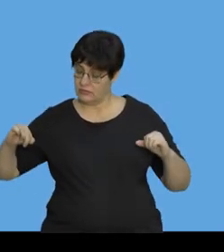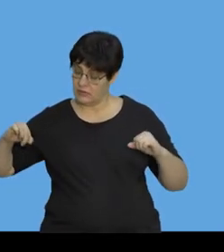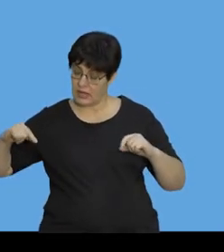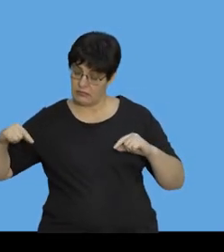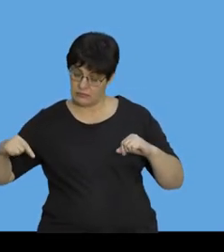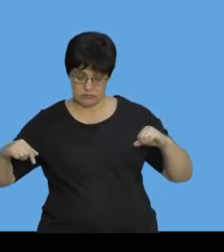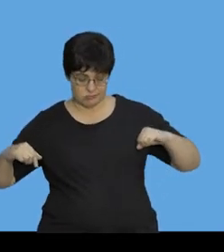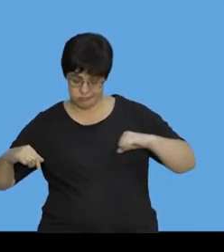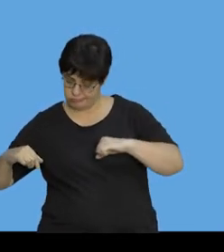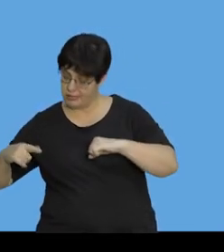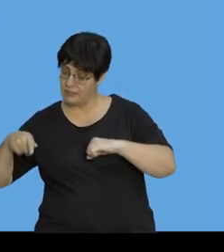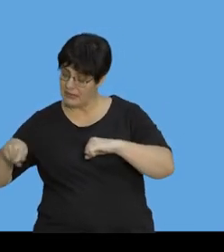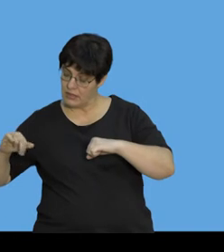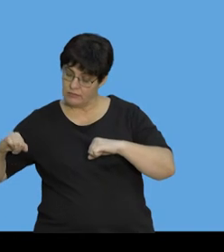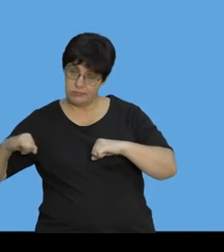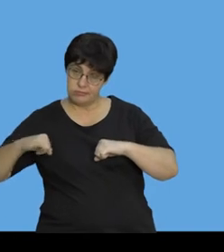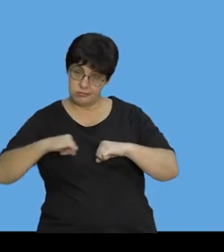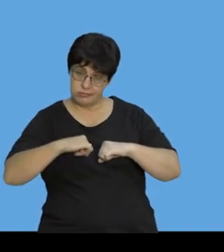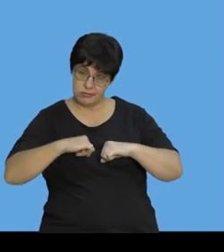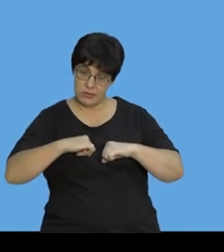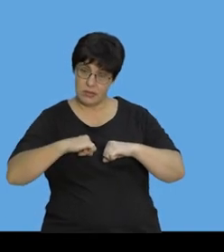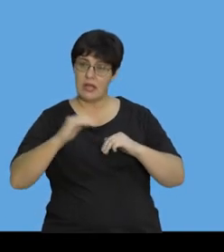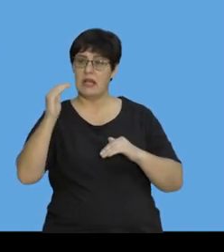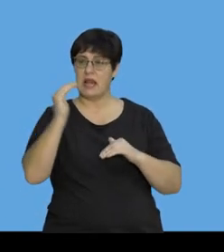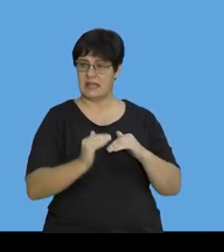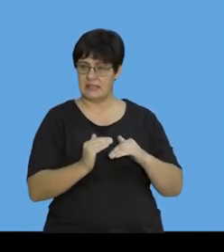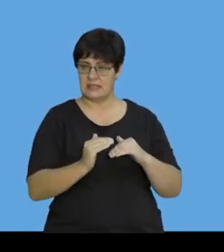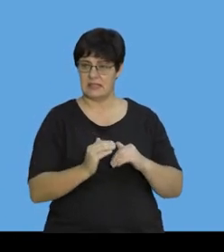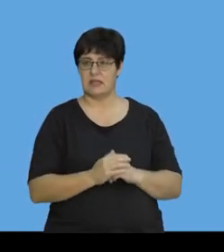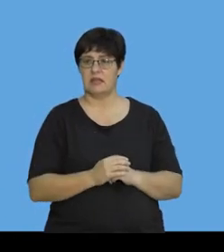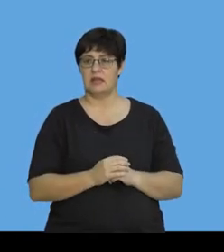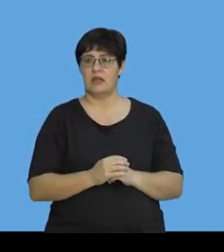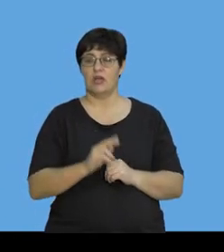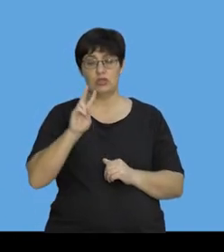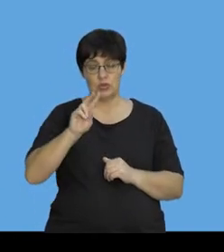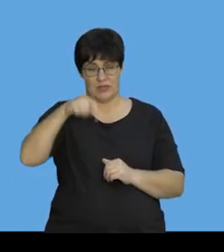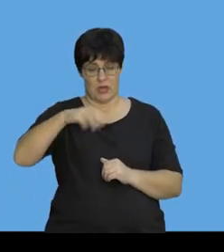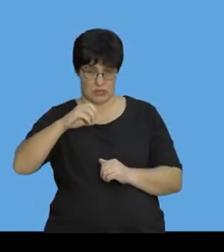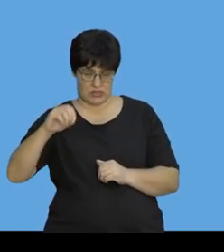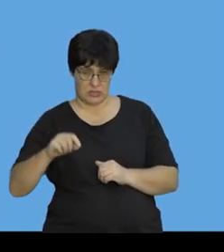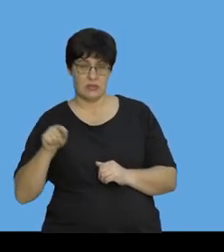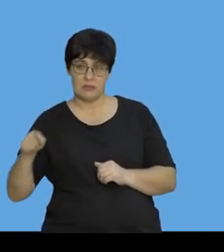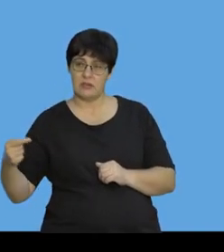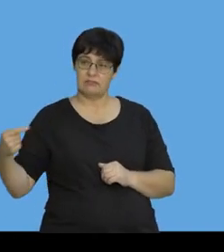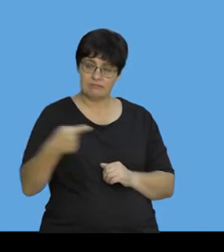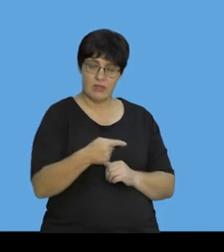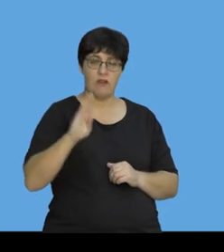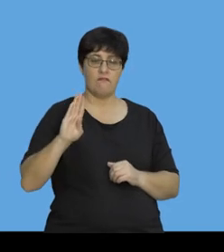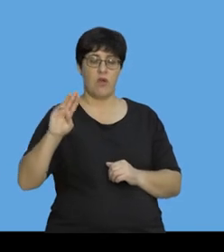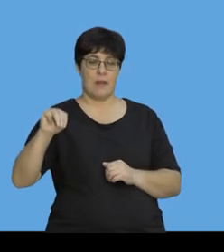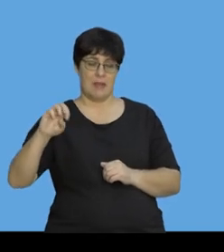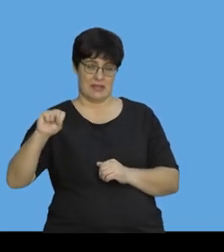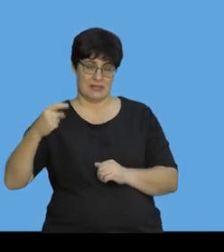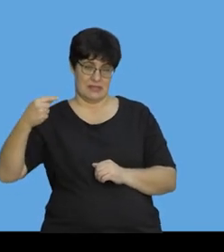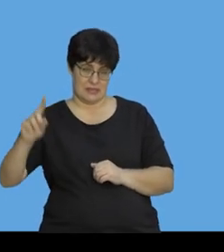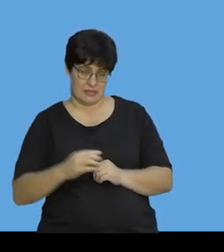freight train car, moving at 4 meters per second in the opposite direction. On